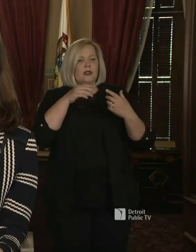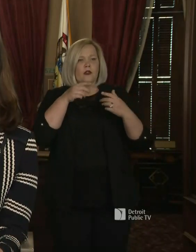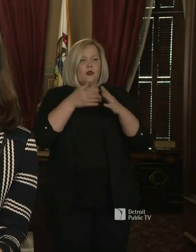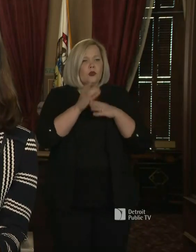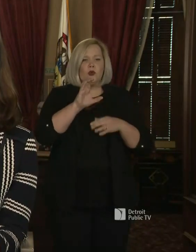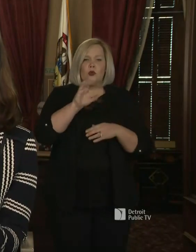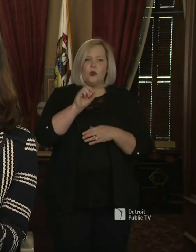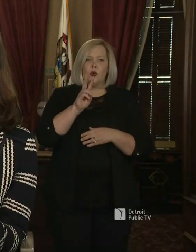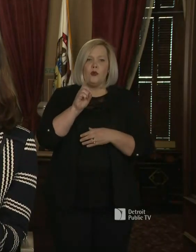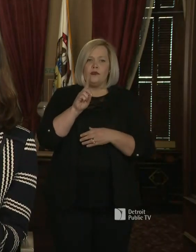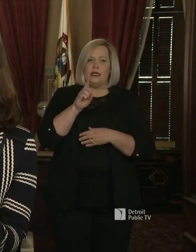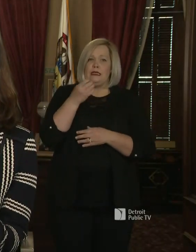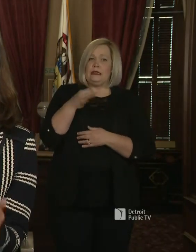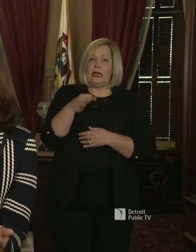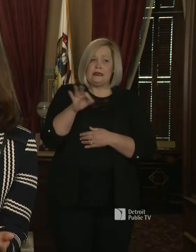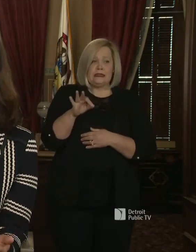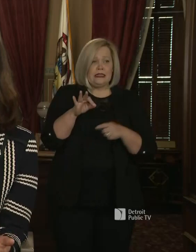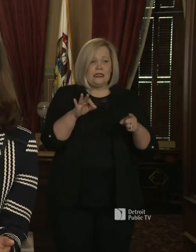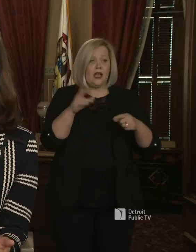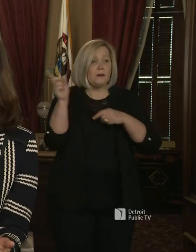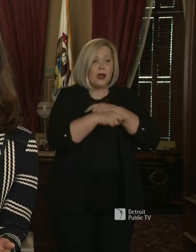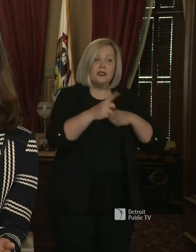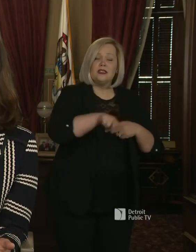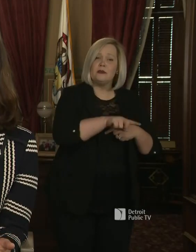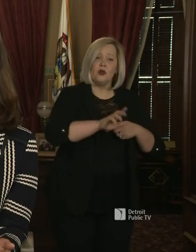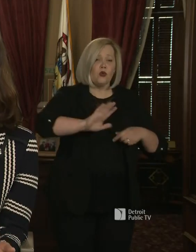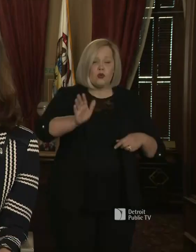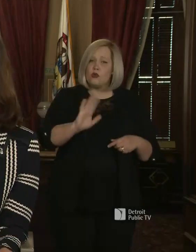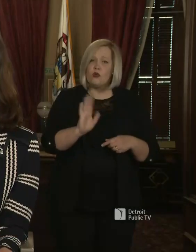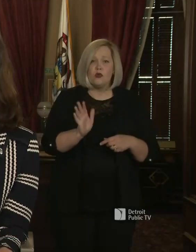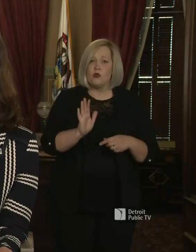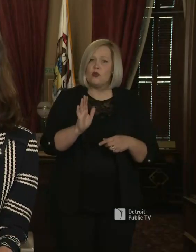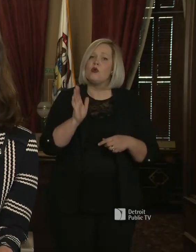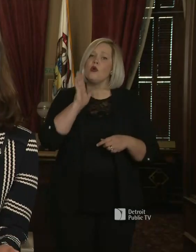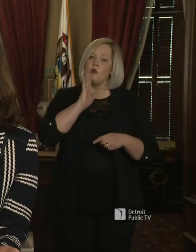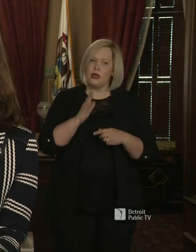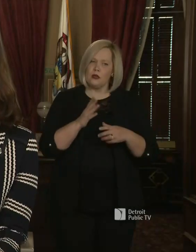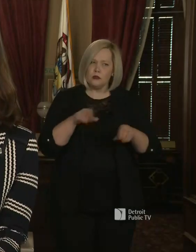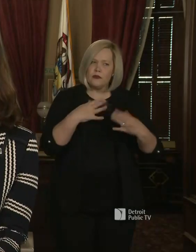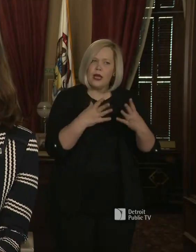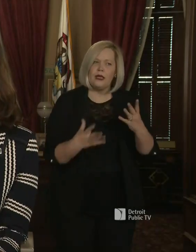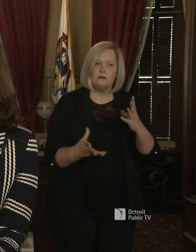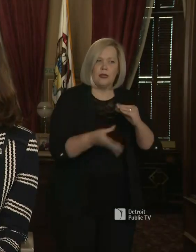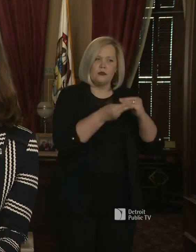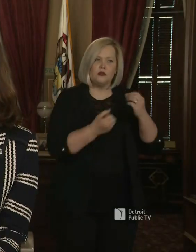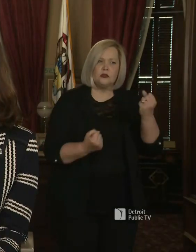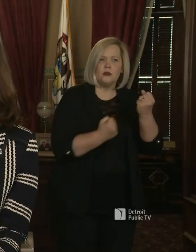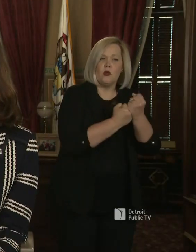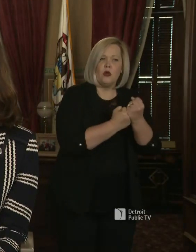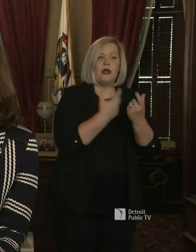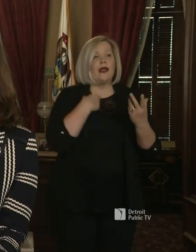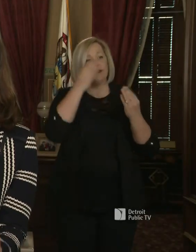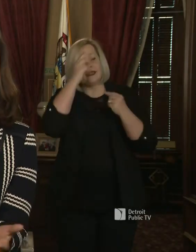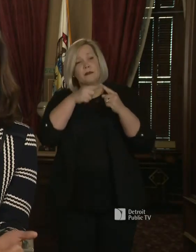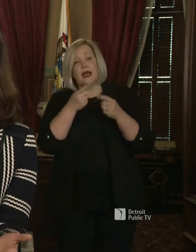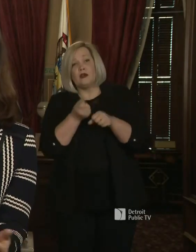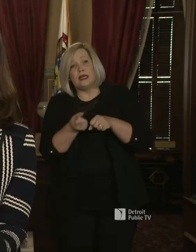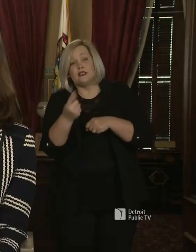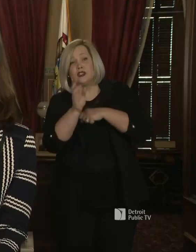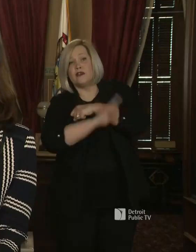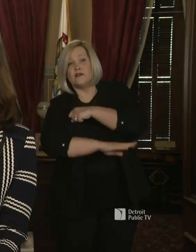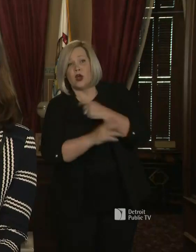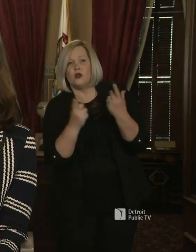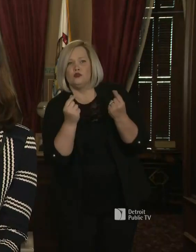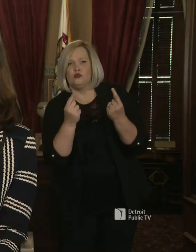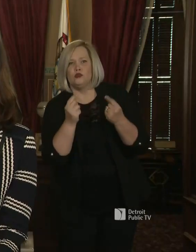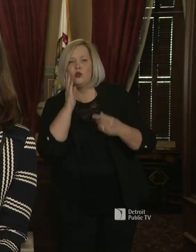What we are going to do is wrap with additional supports as we think about what the fall looks like and meeting the needs of our kids. But I got to tell you,